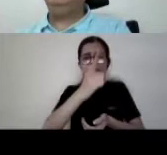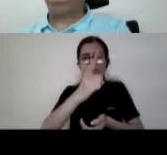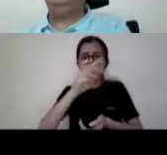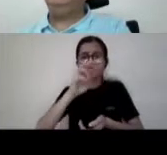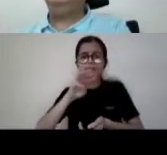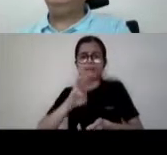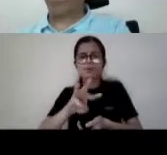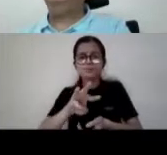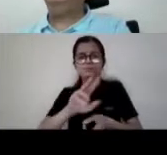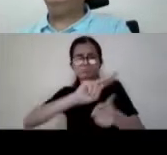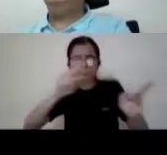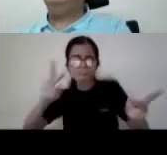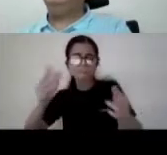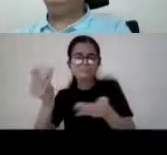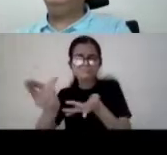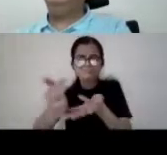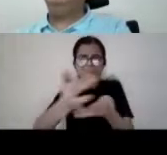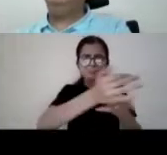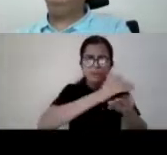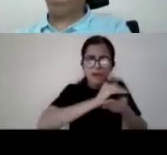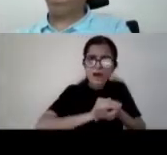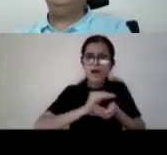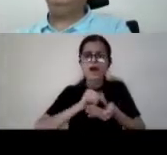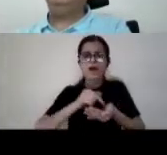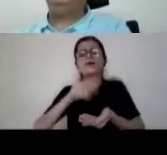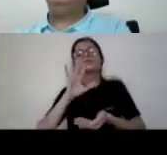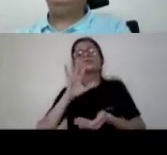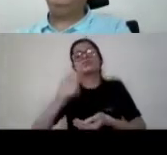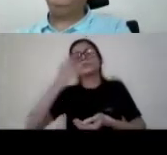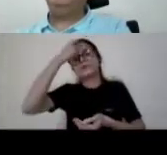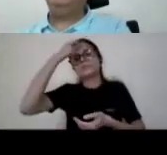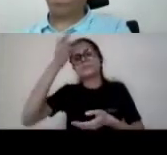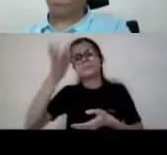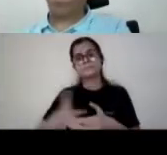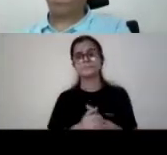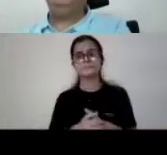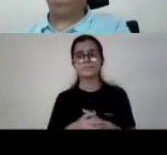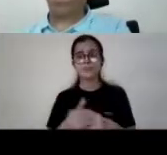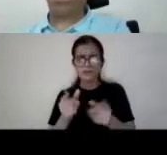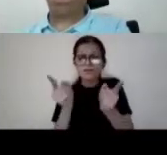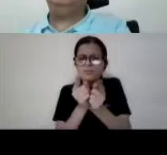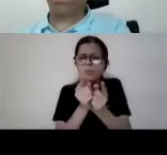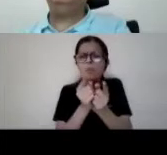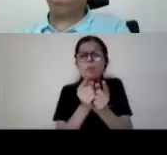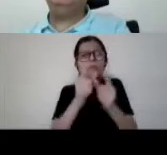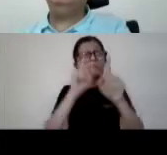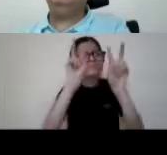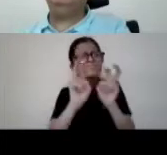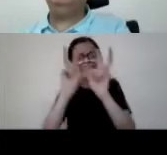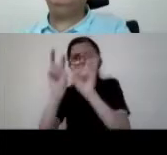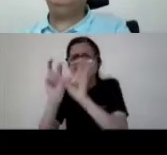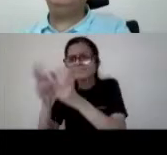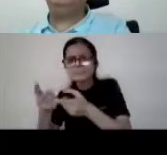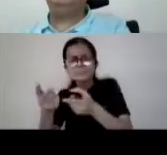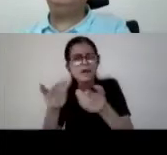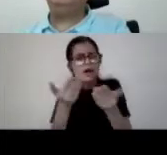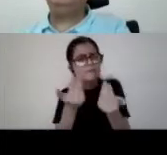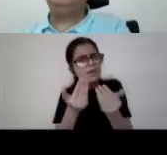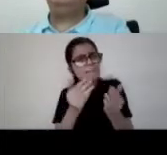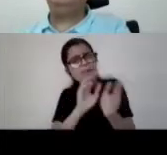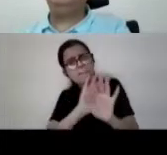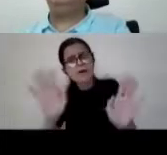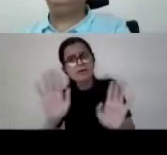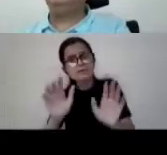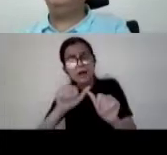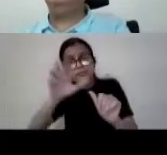that actually highlights the real problem what small number of titles actually become available as accessible